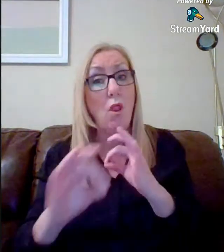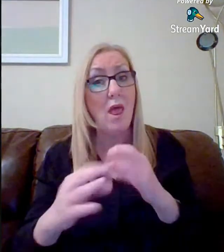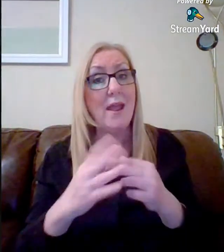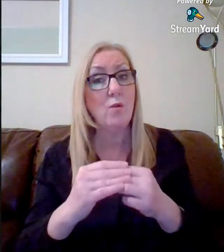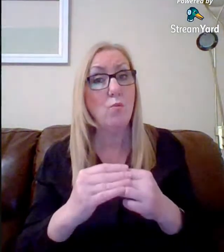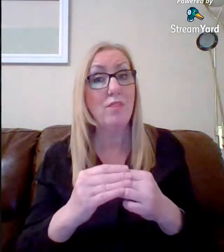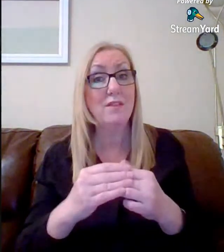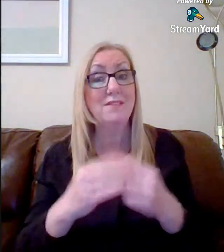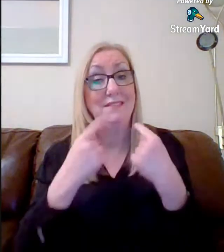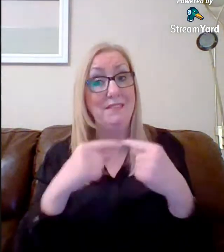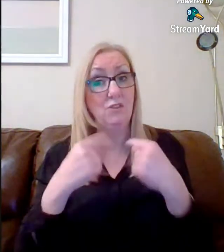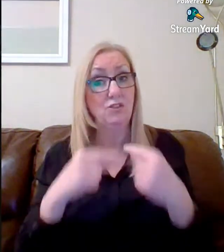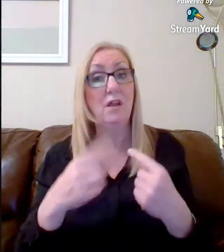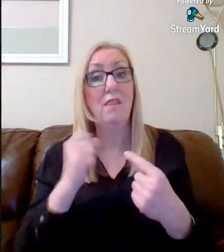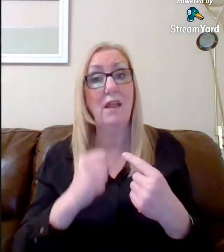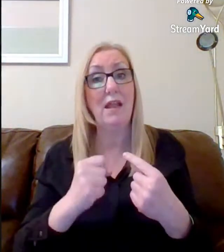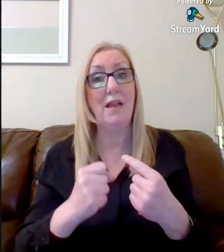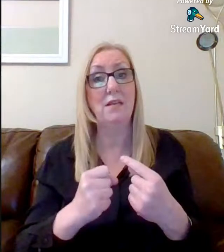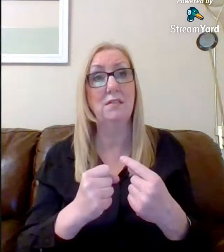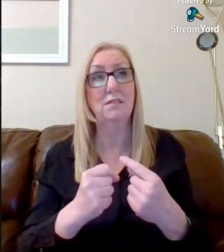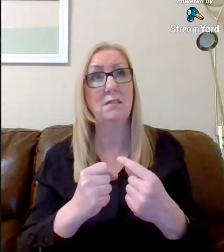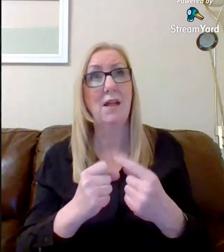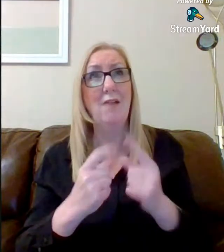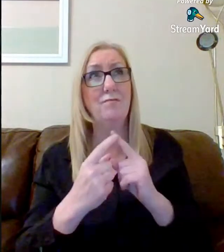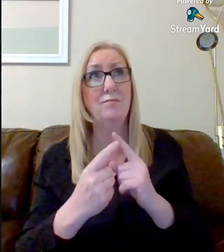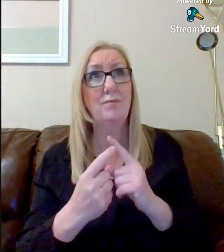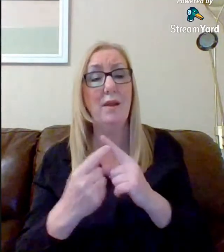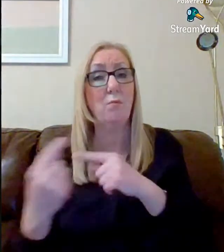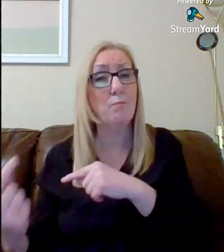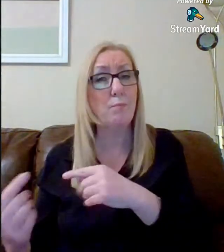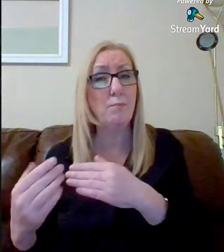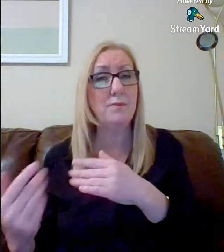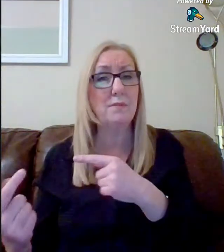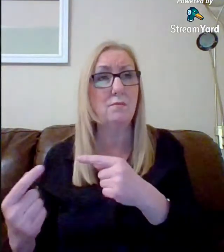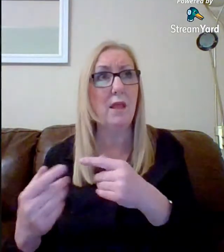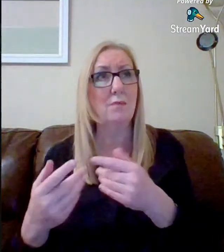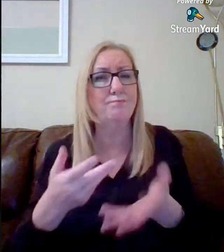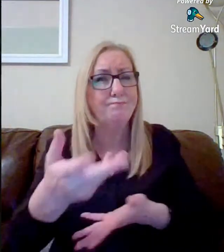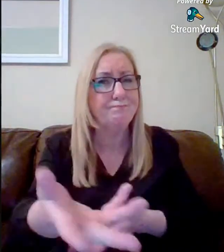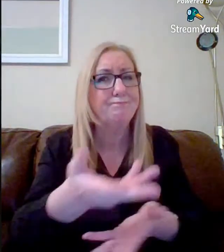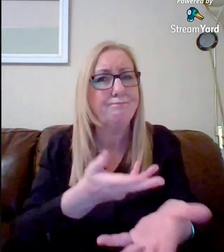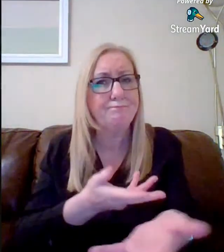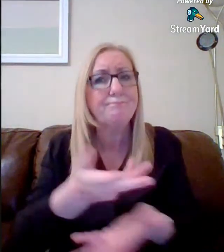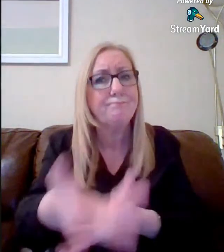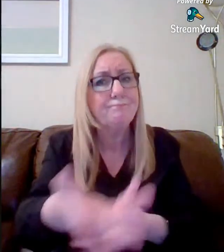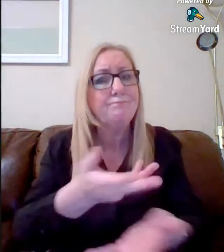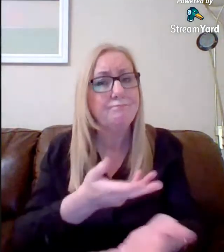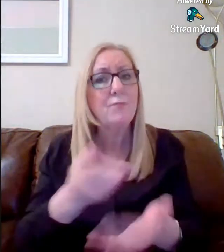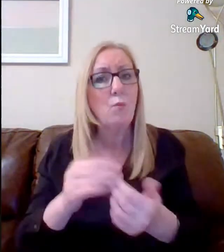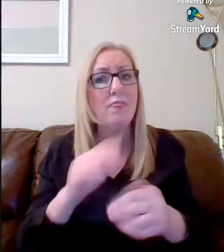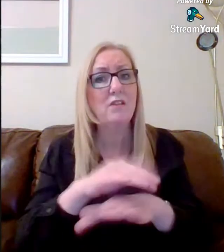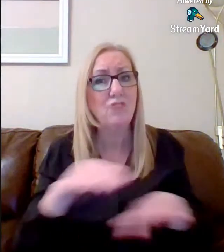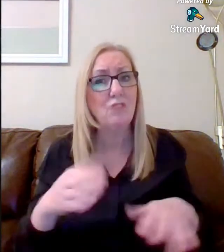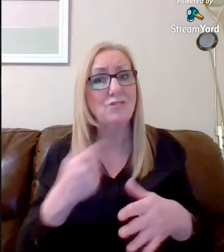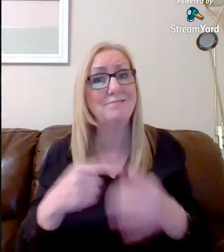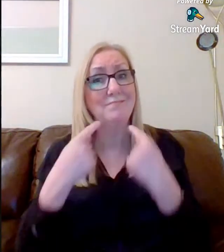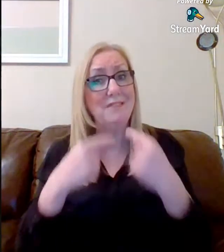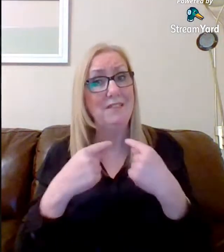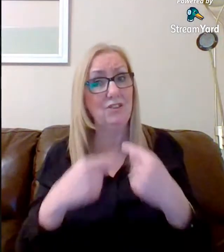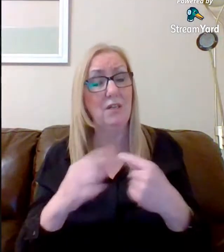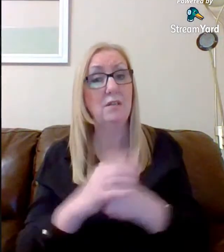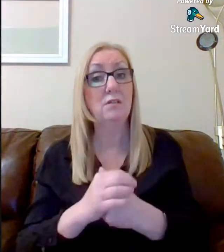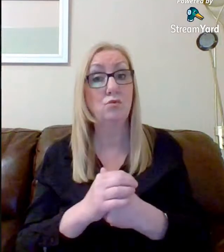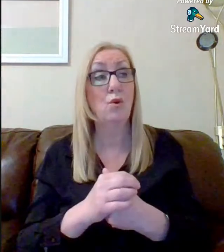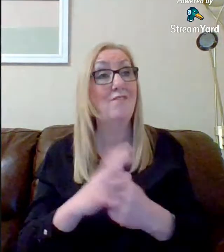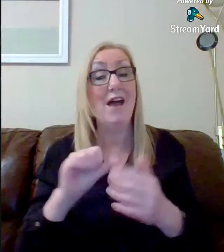time. And they can get into a back and forward a bit of a dialogue so that the needs that the children have got in terms of their learning can be addressed